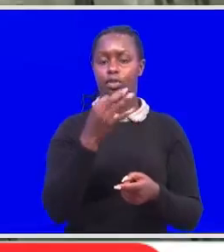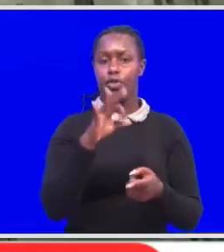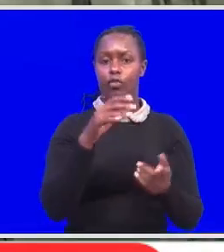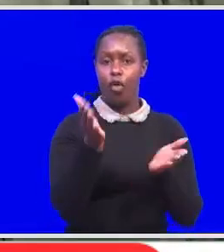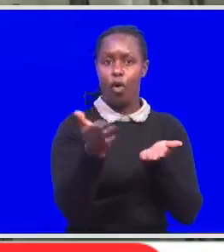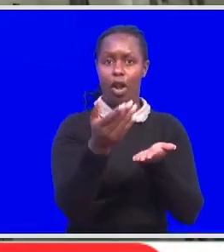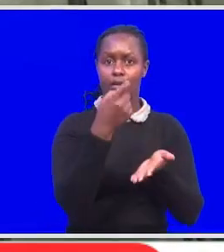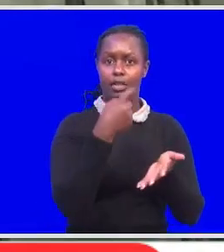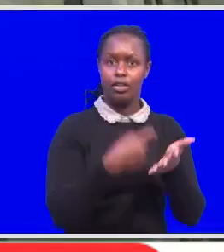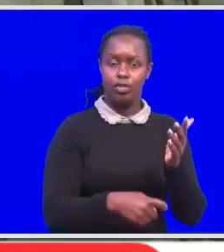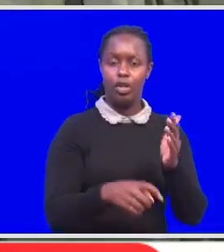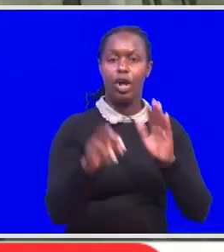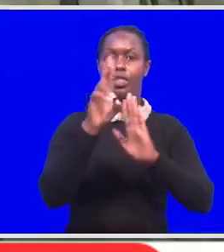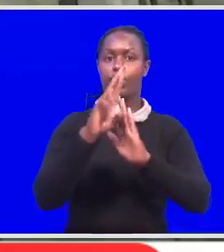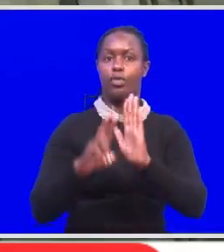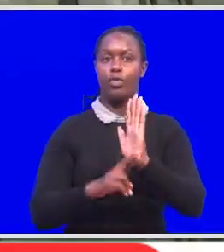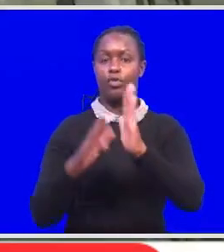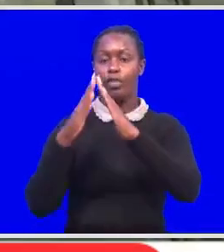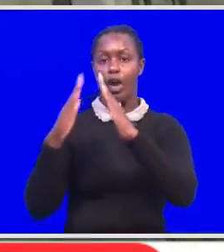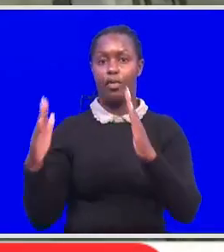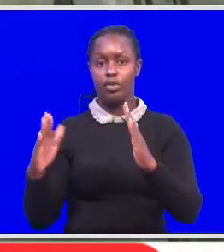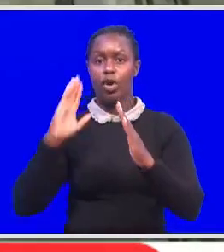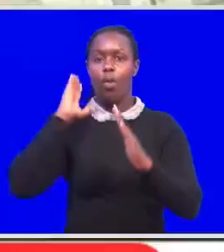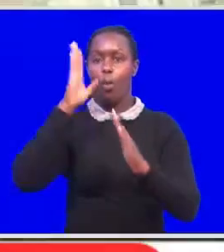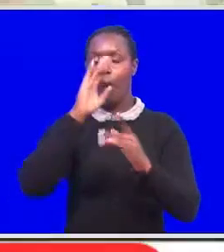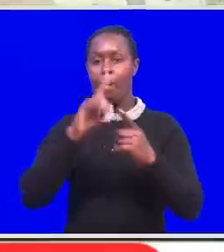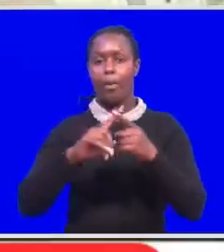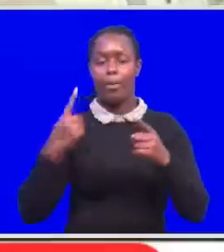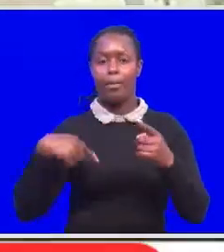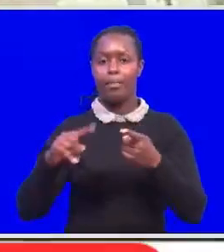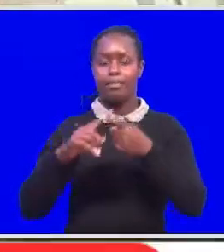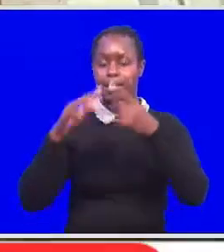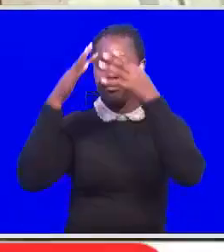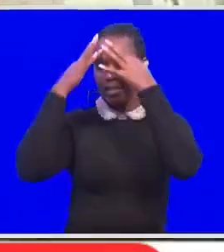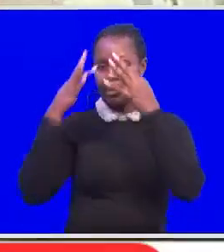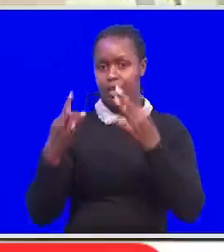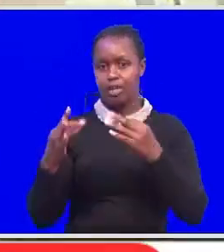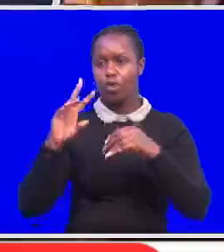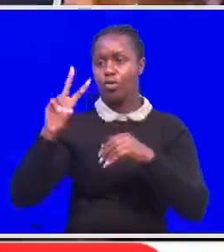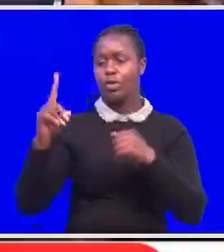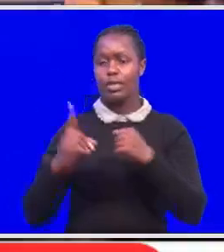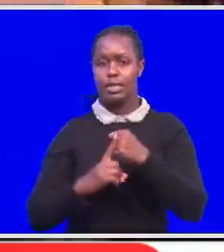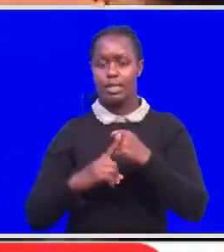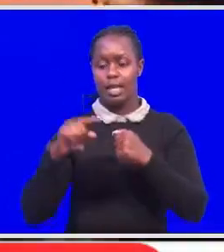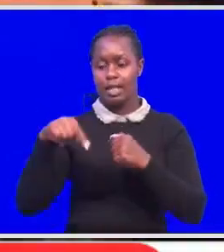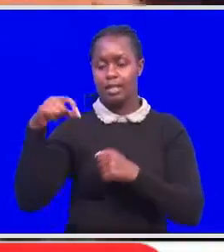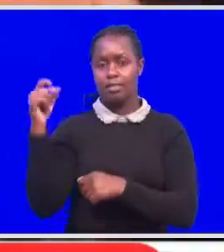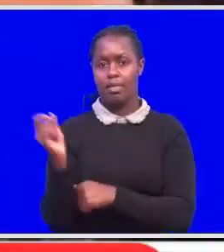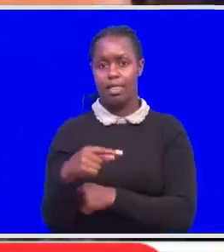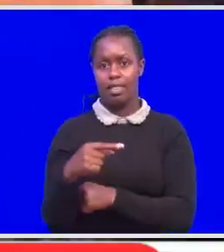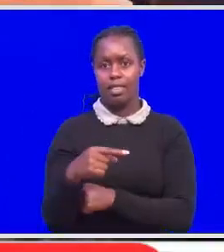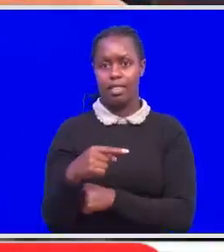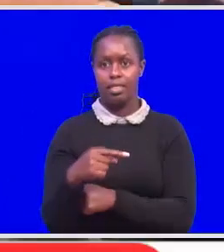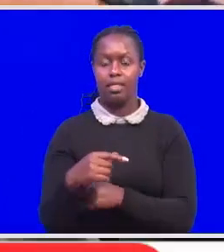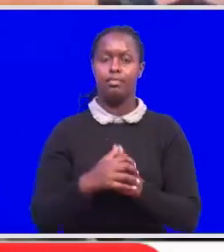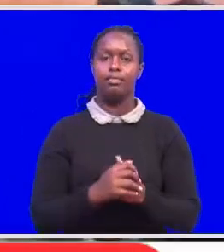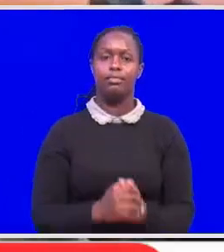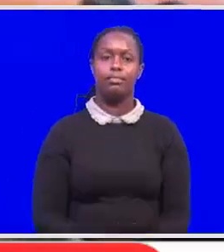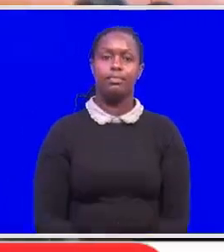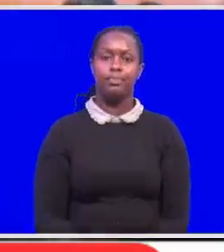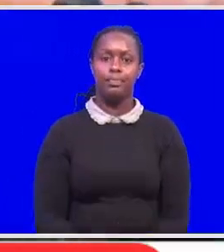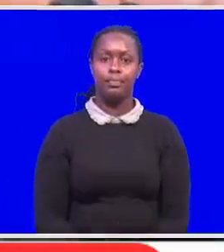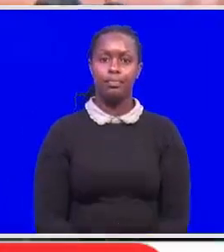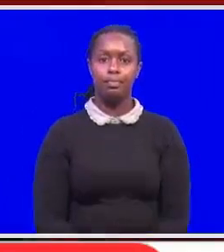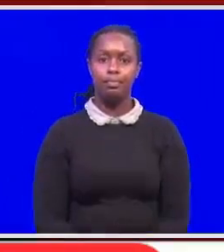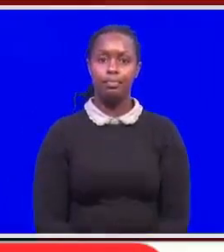The ruling on the housing levy is scheduled to be delivered on 26th of January this month. Paul Kirobi, TV 47,